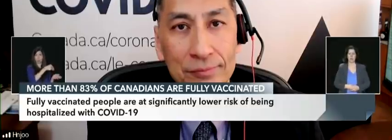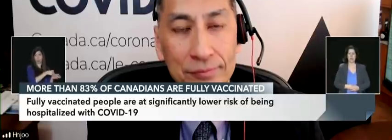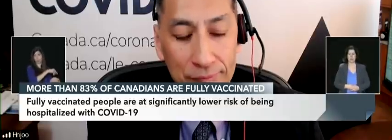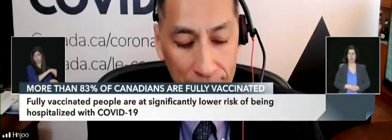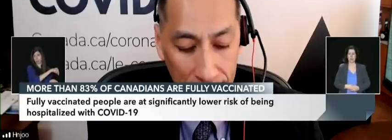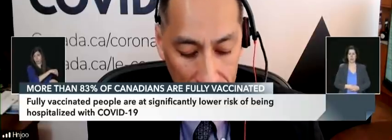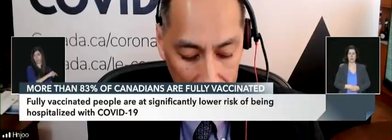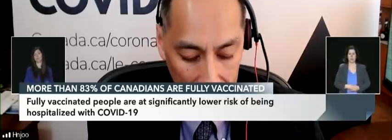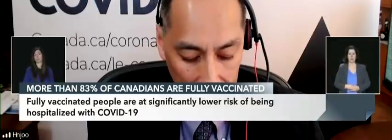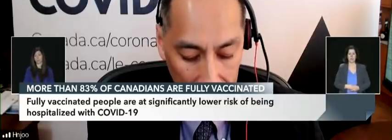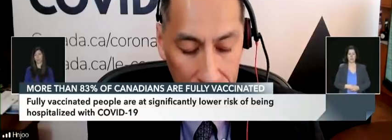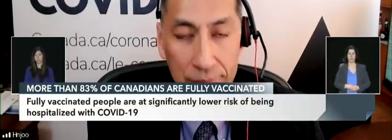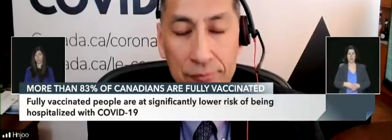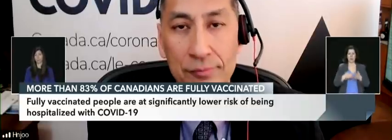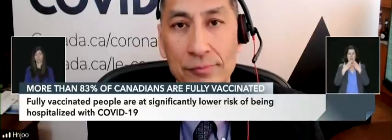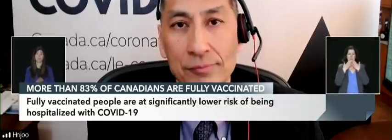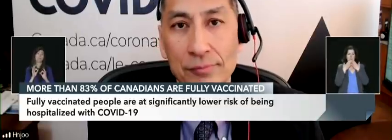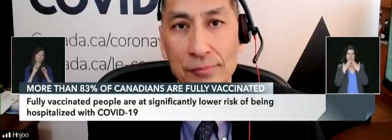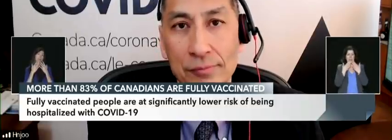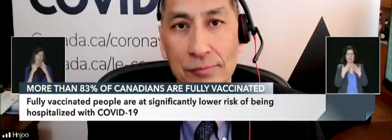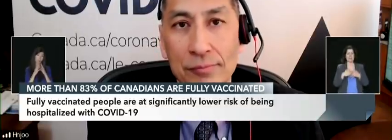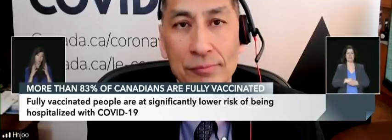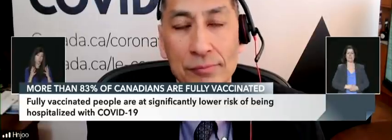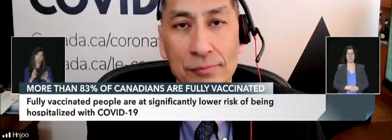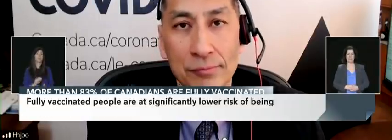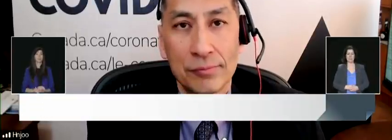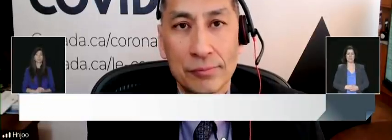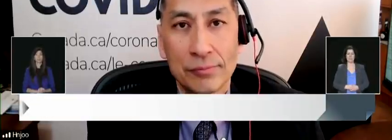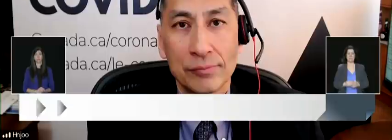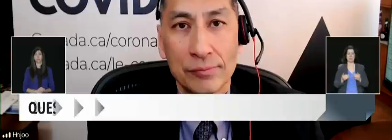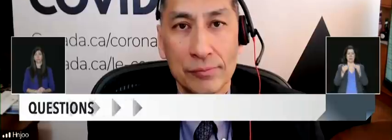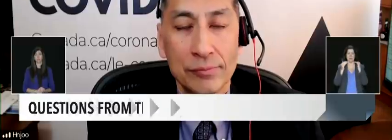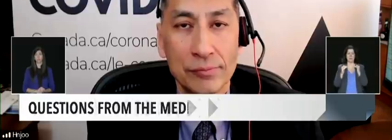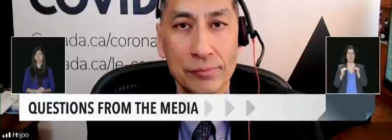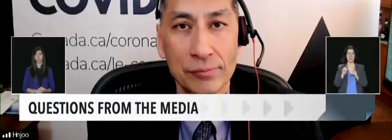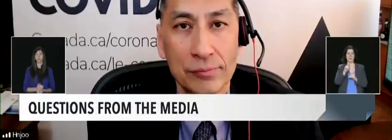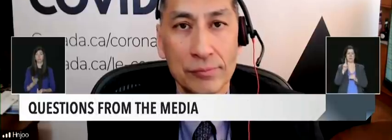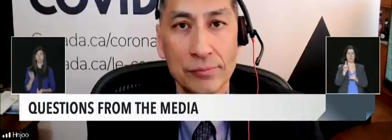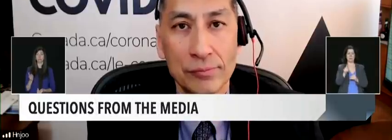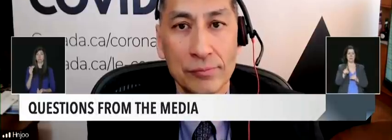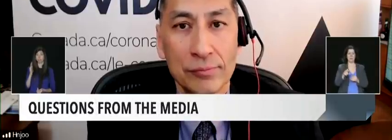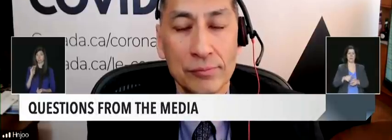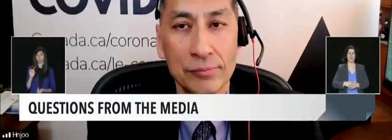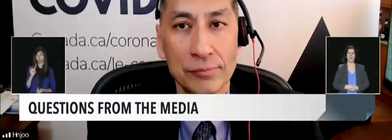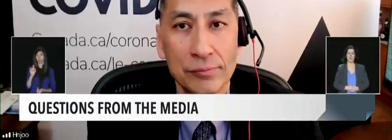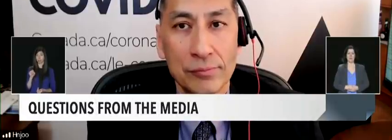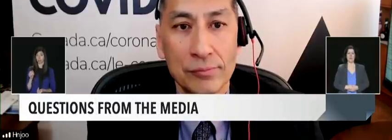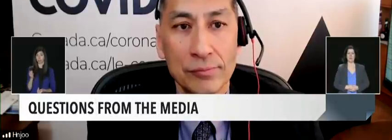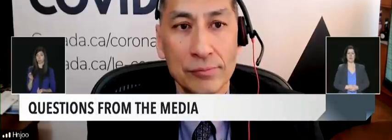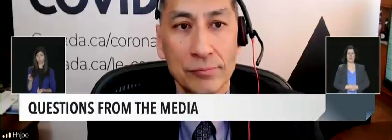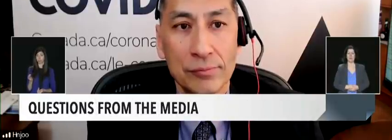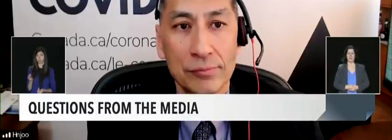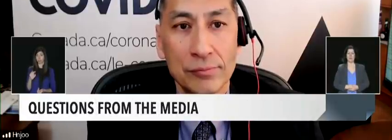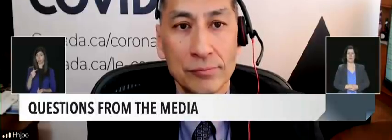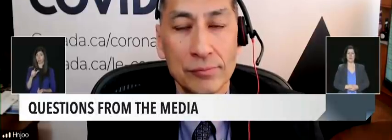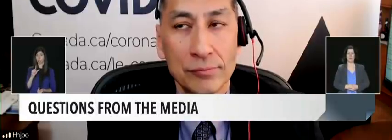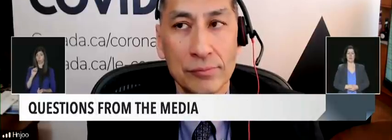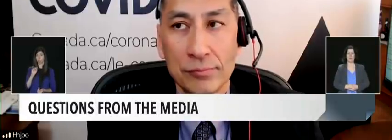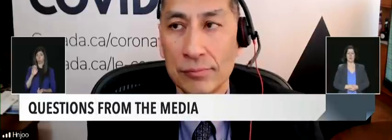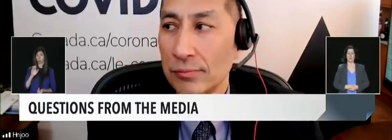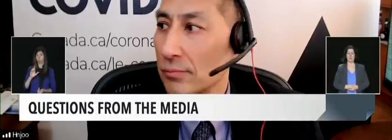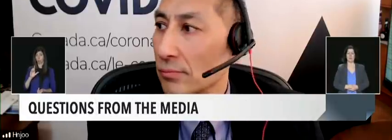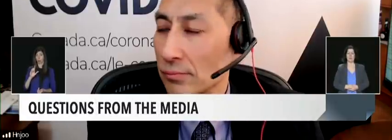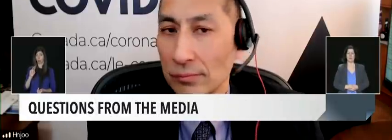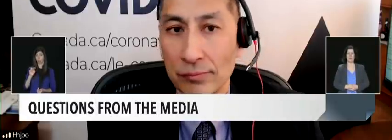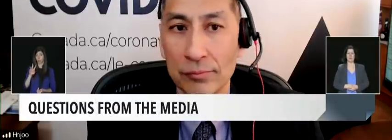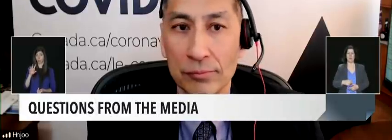Thank you. Merci. The next question is from Abigail Beeman, Global News. Please go ahead. Your